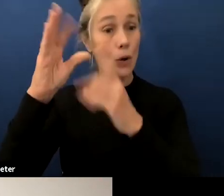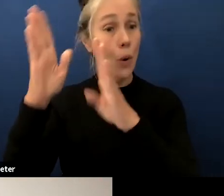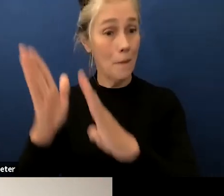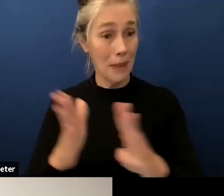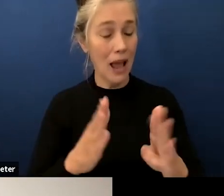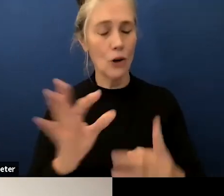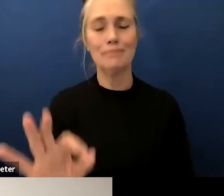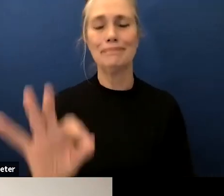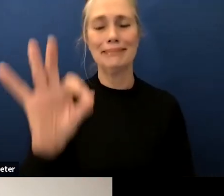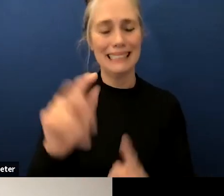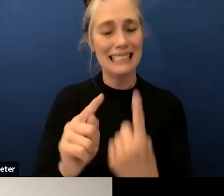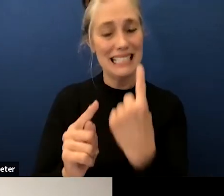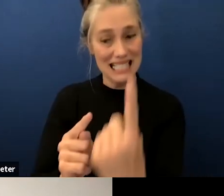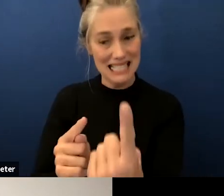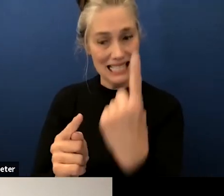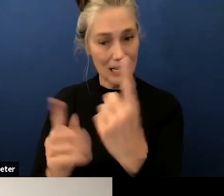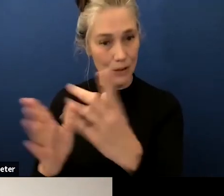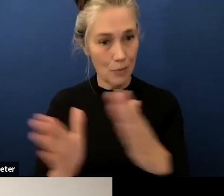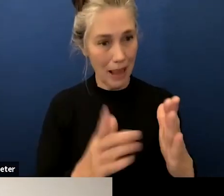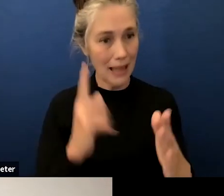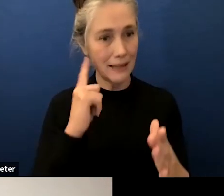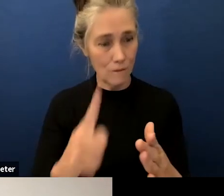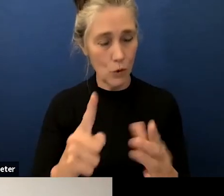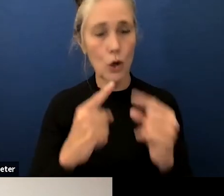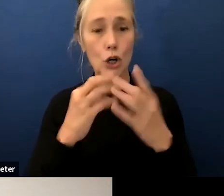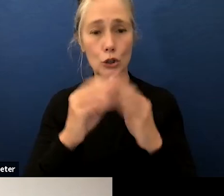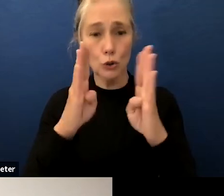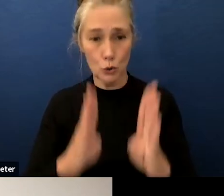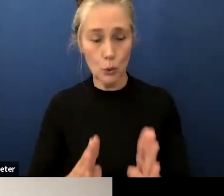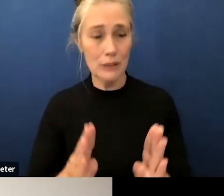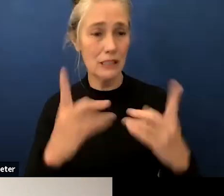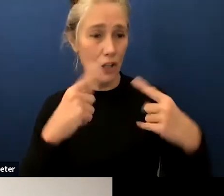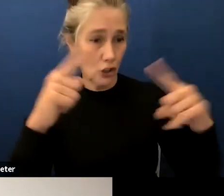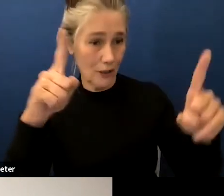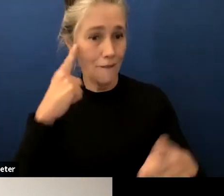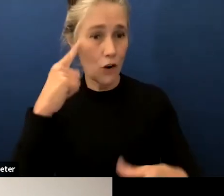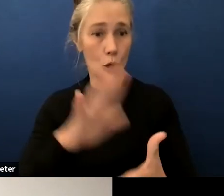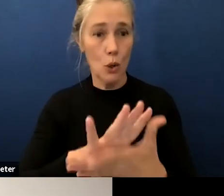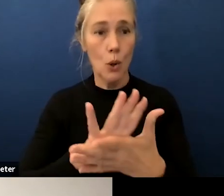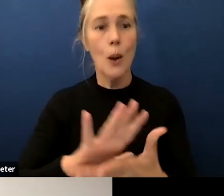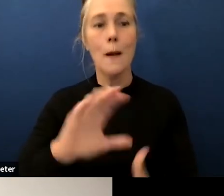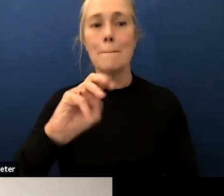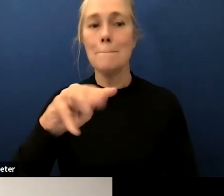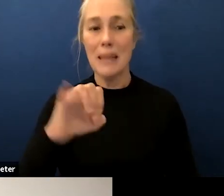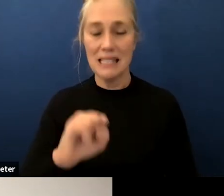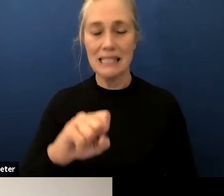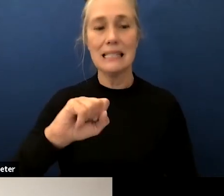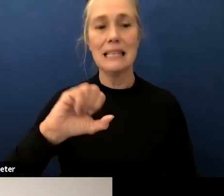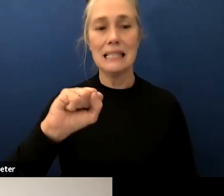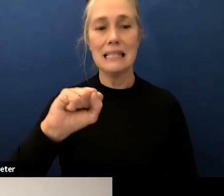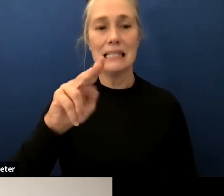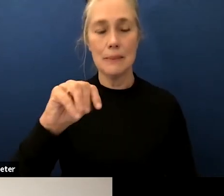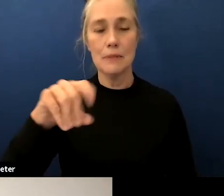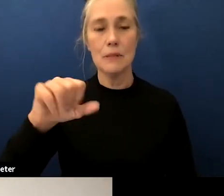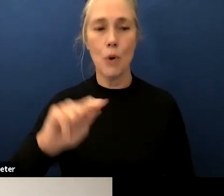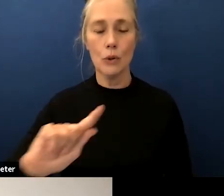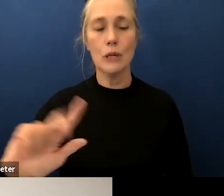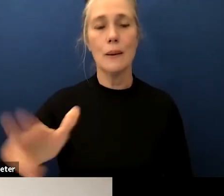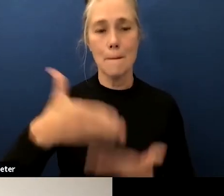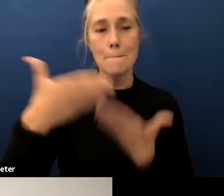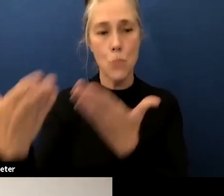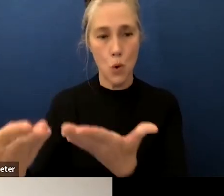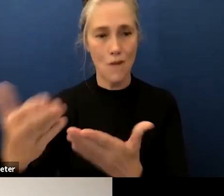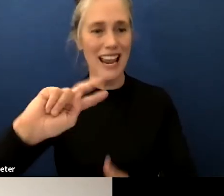so moved thank you miss sims moten and a second i second thank you